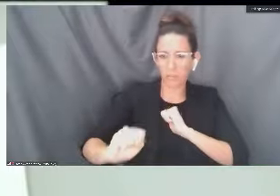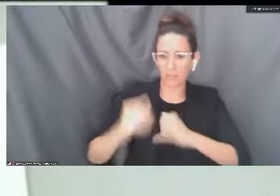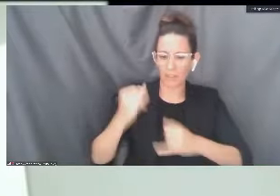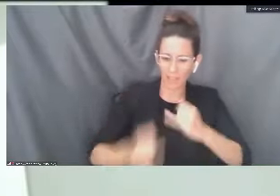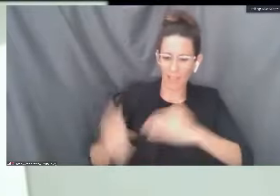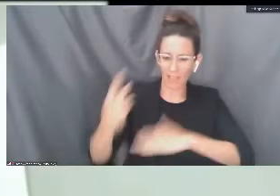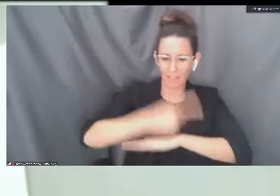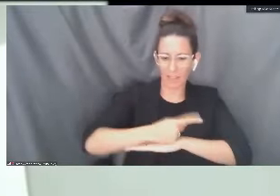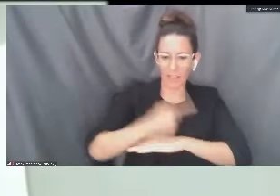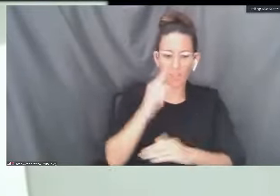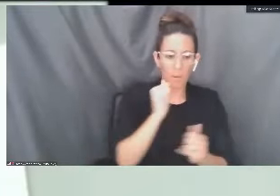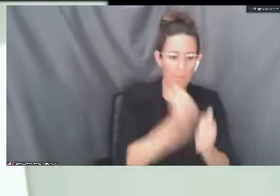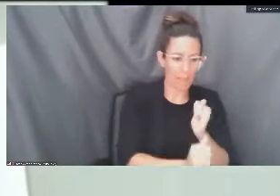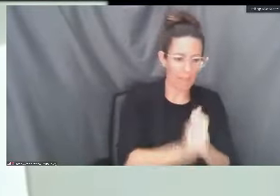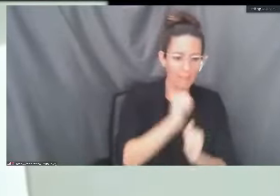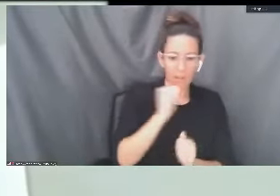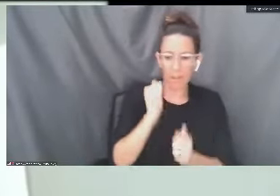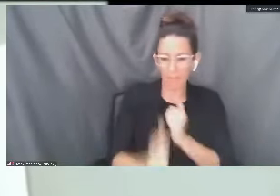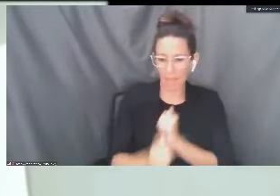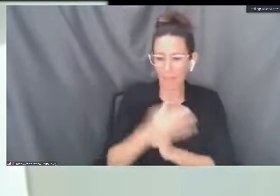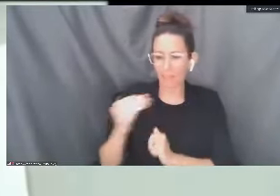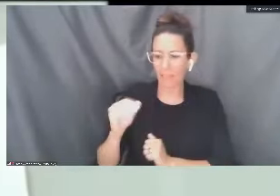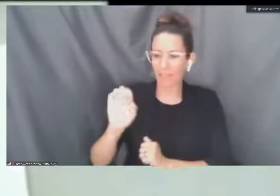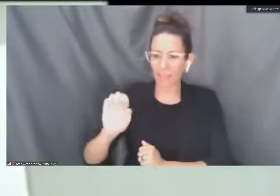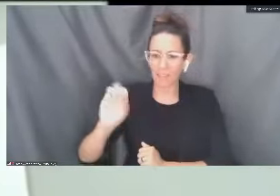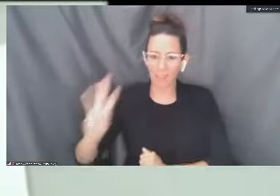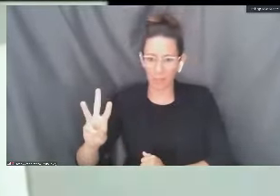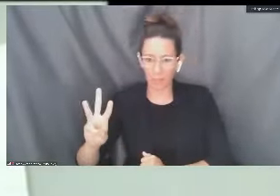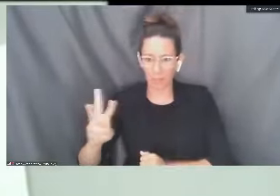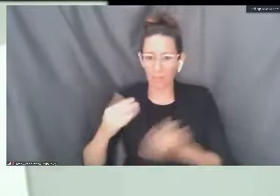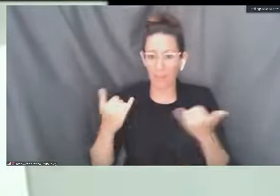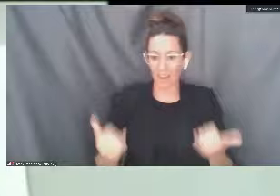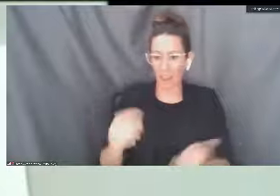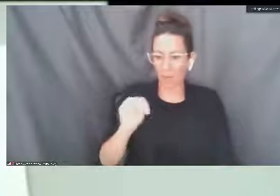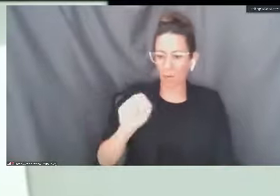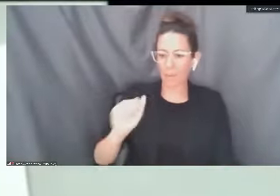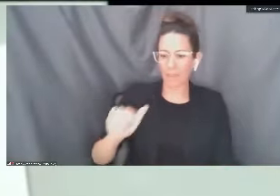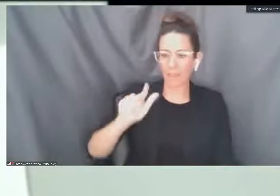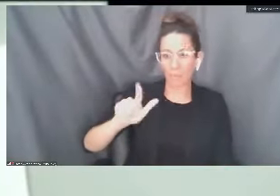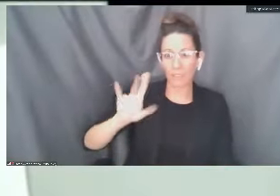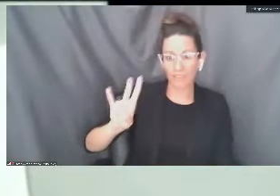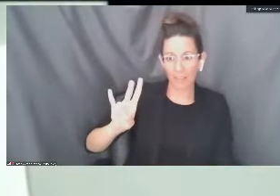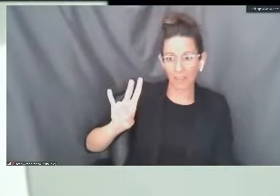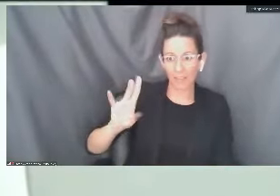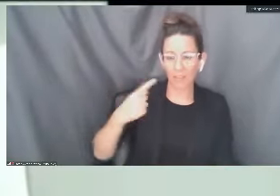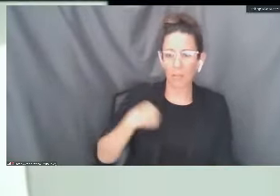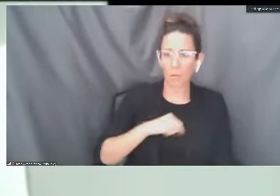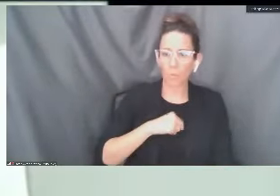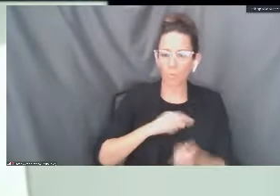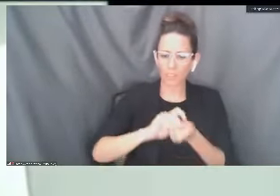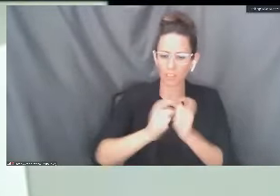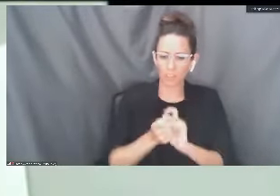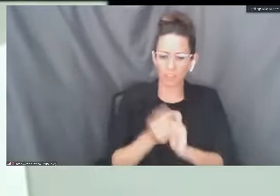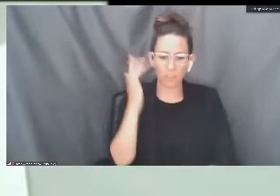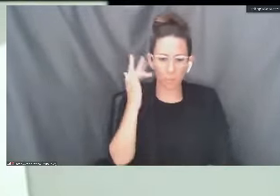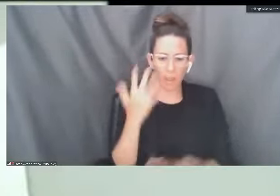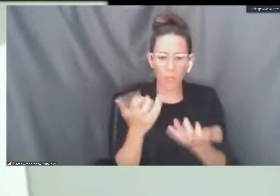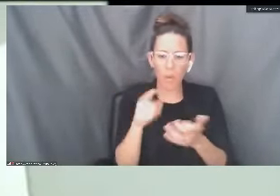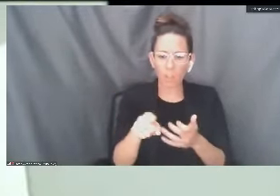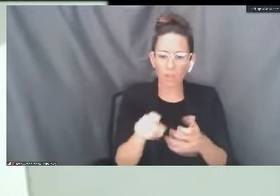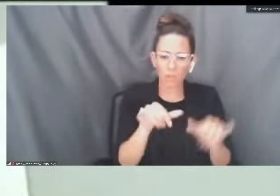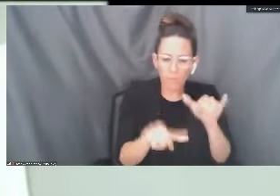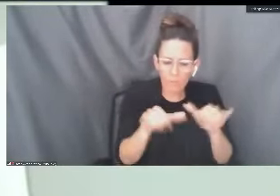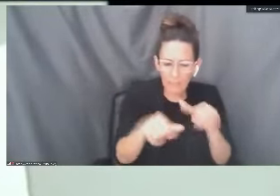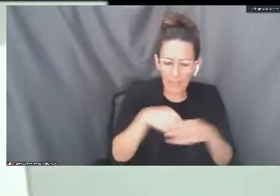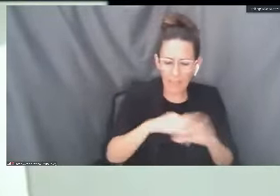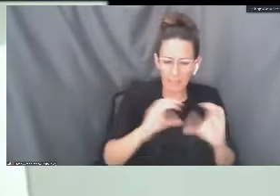excuse withdrawal to May 27th. And we did that so that students have an opportunity to stay enrolled in the course as long as possible before making any